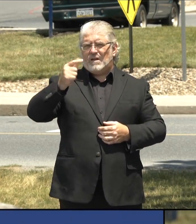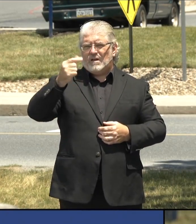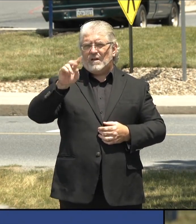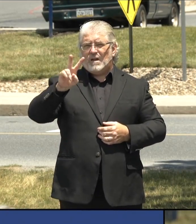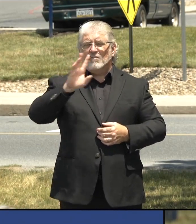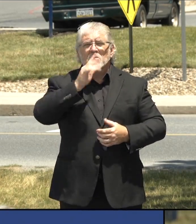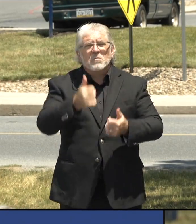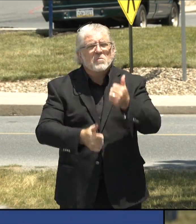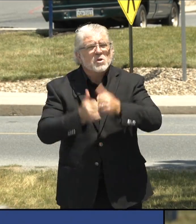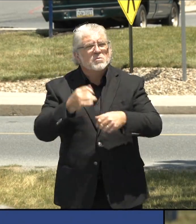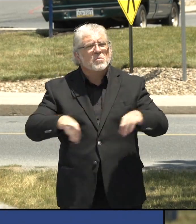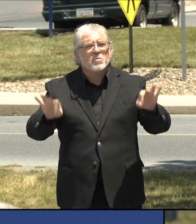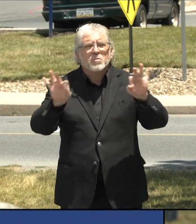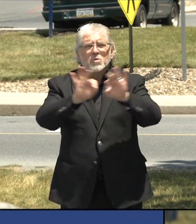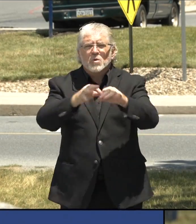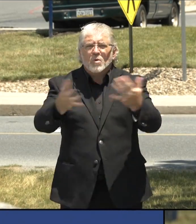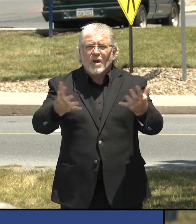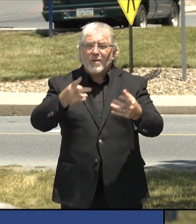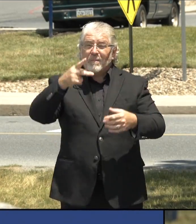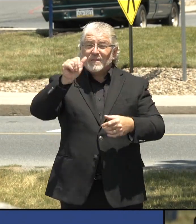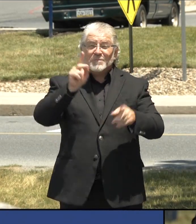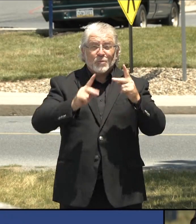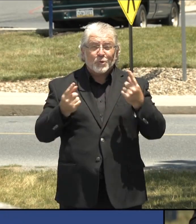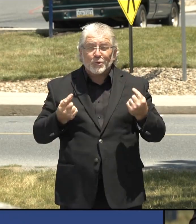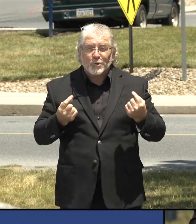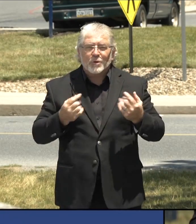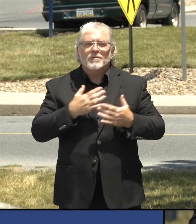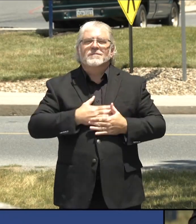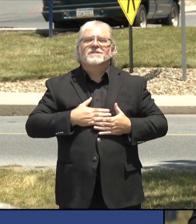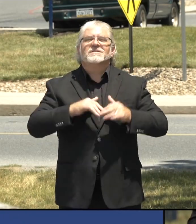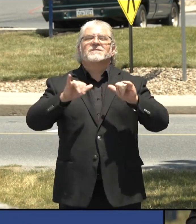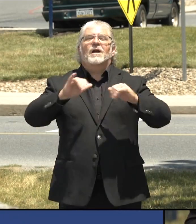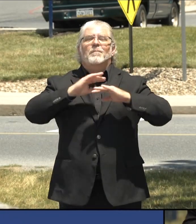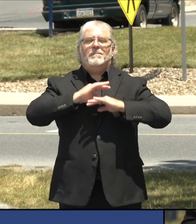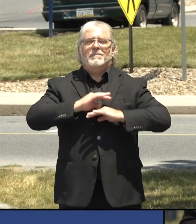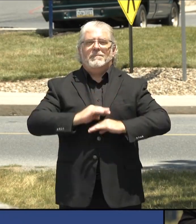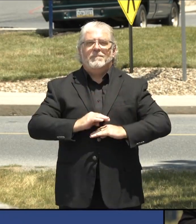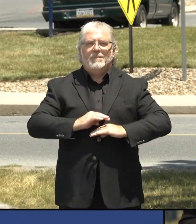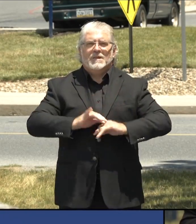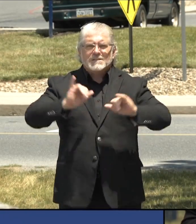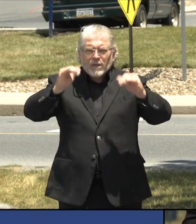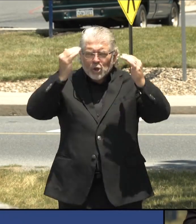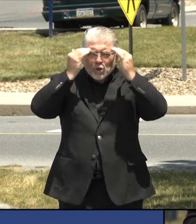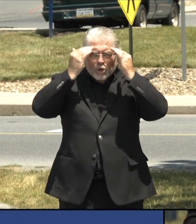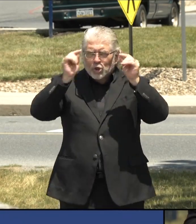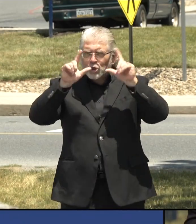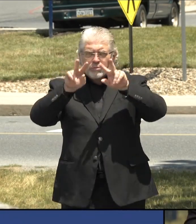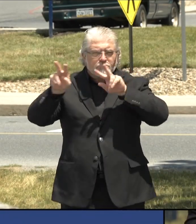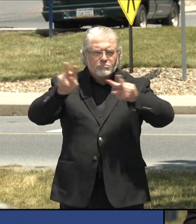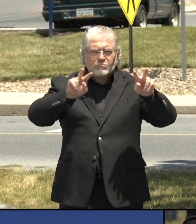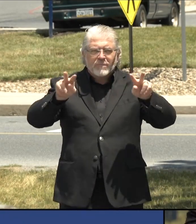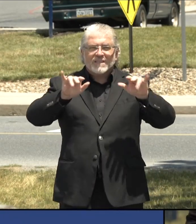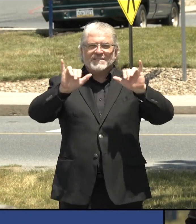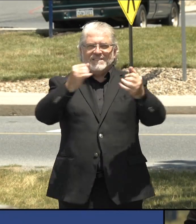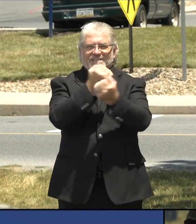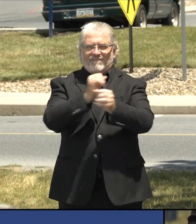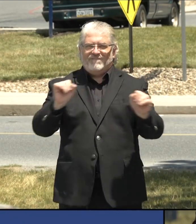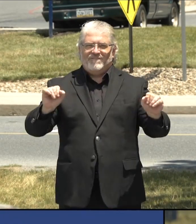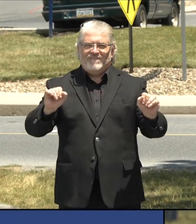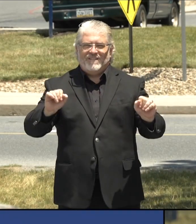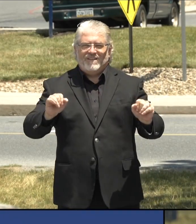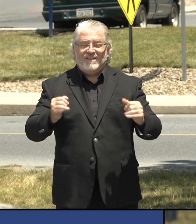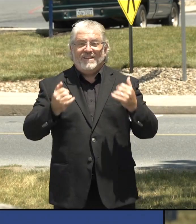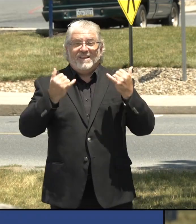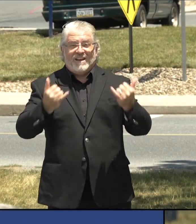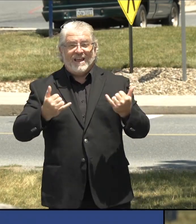as always, for Pennsylvanians to remember is please stay calm, stay alert, and stay safe. And now I'd like to